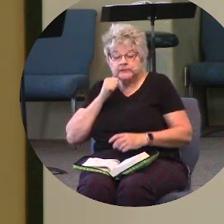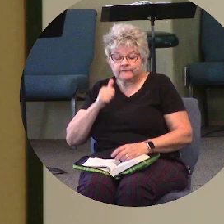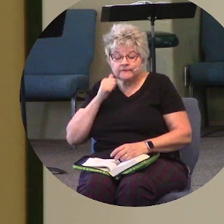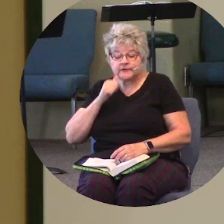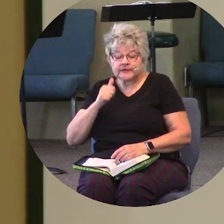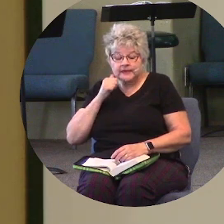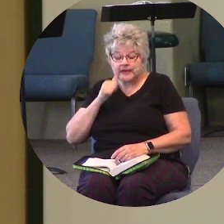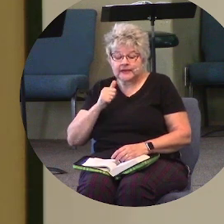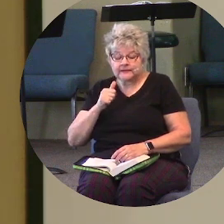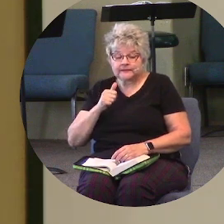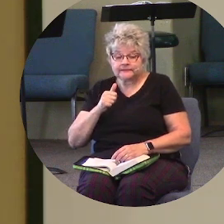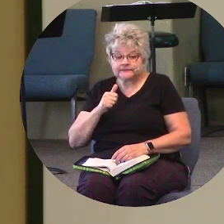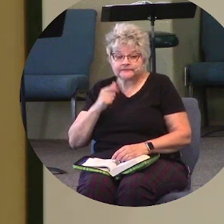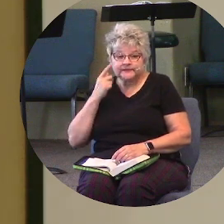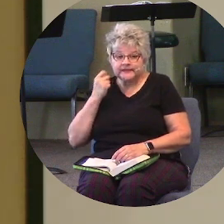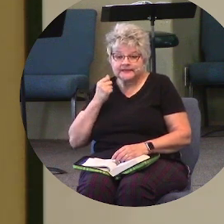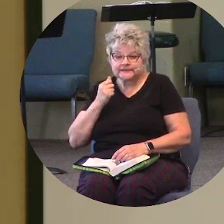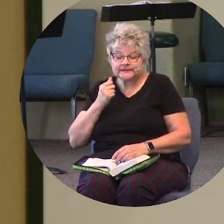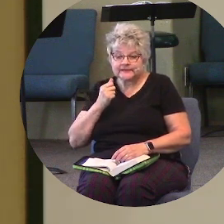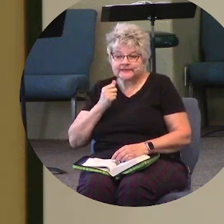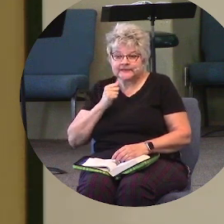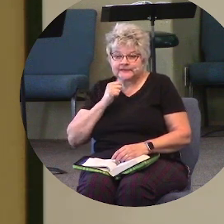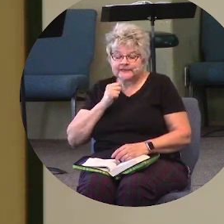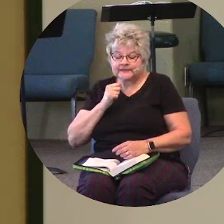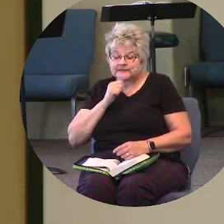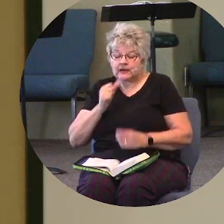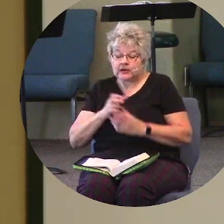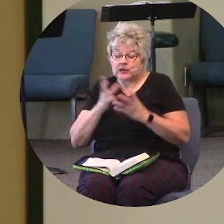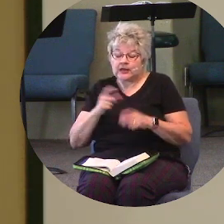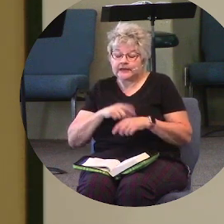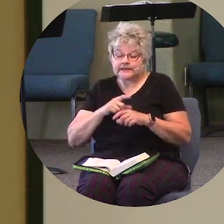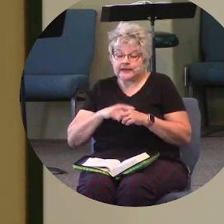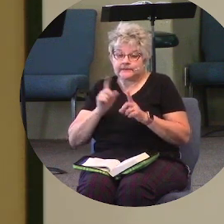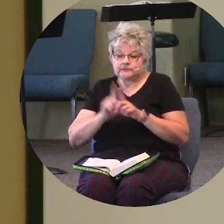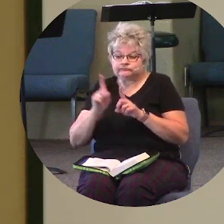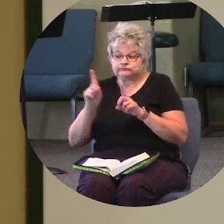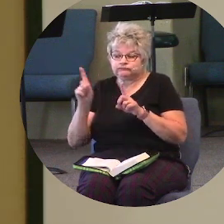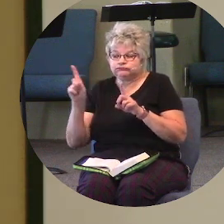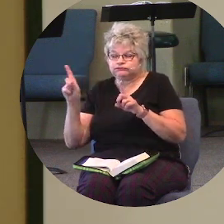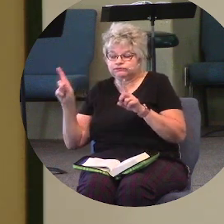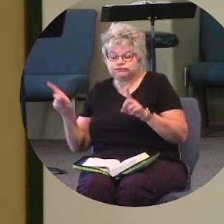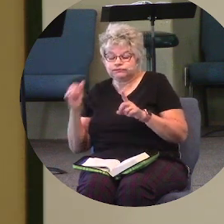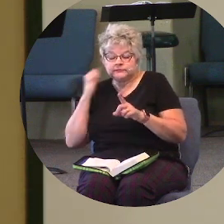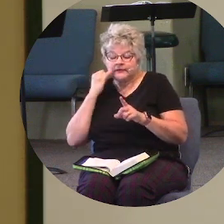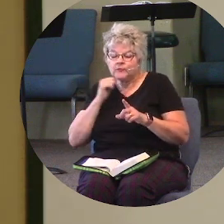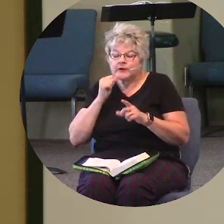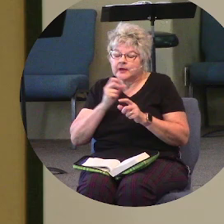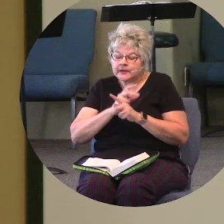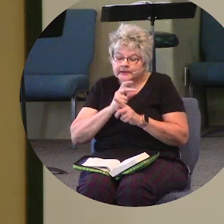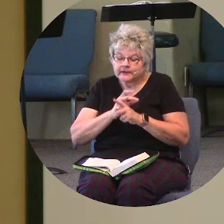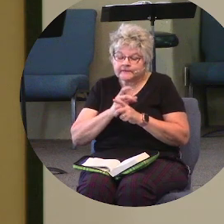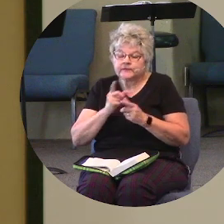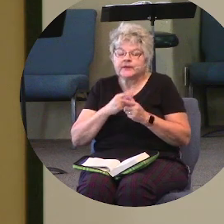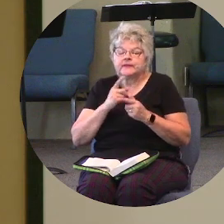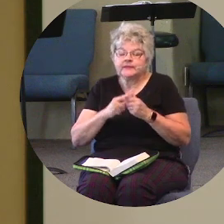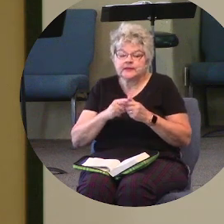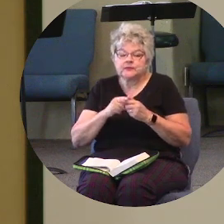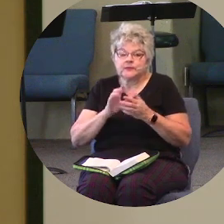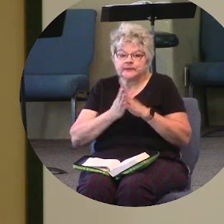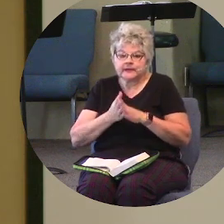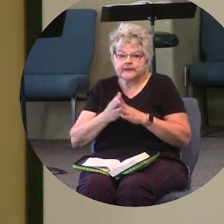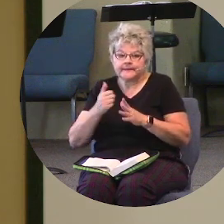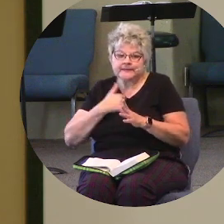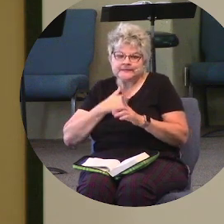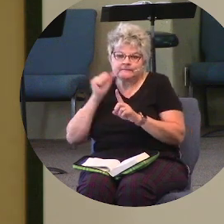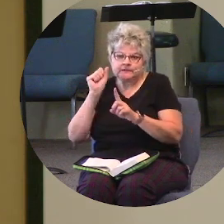because it doesn't take long to get off track. But if we're not careful, then we become self-deceived.